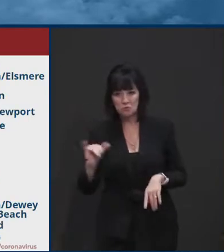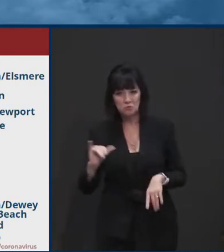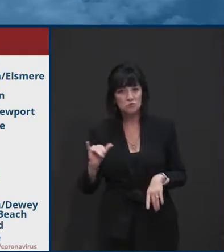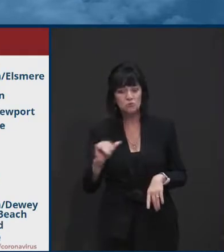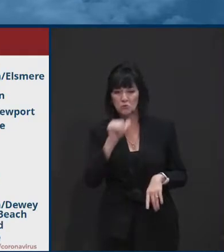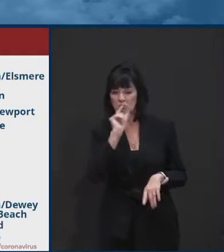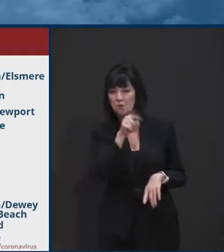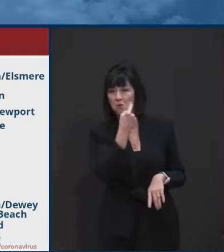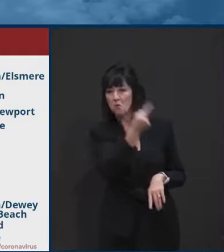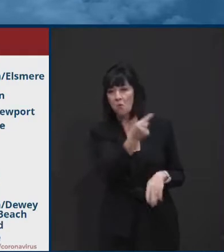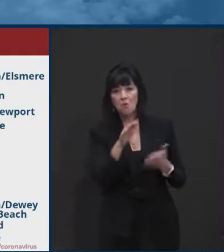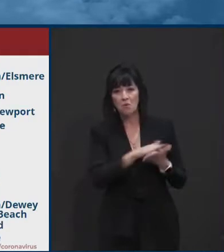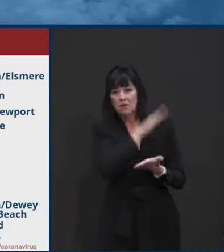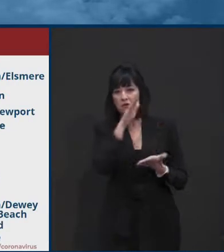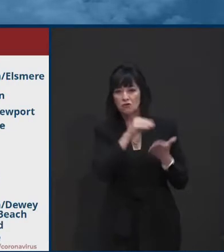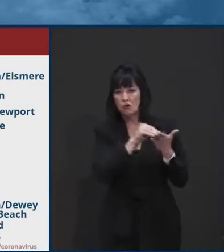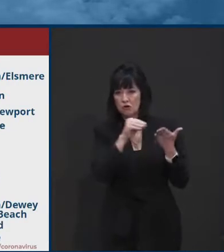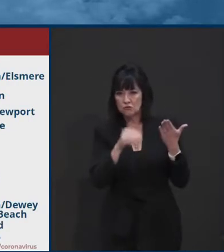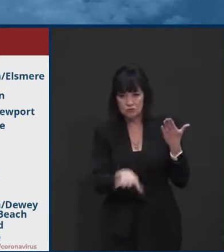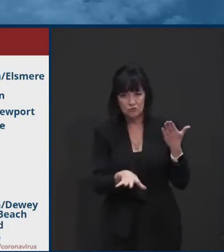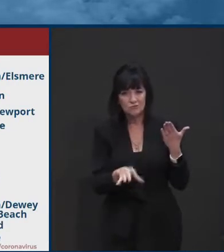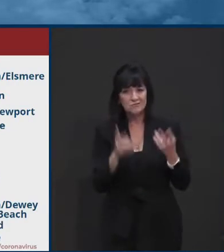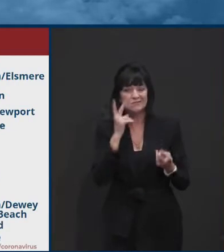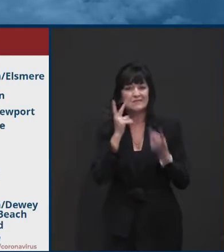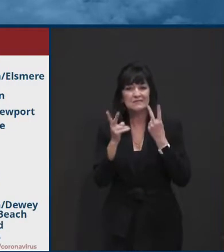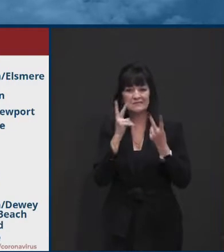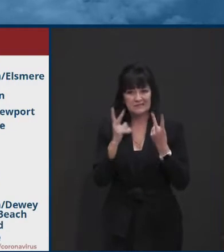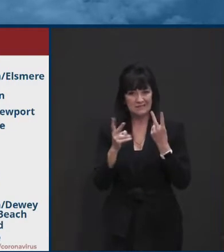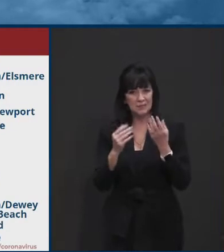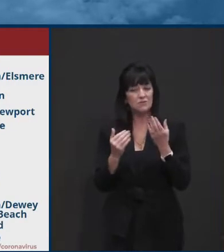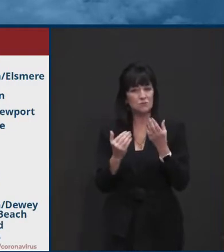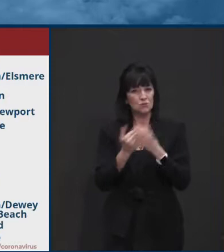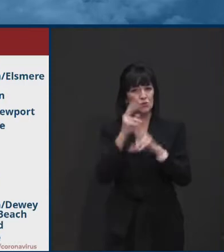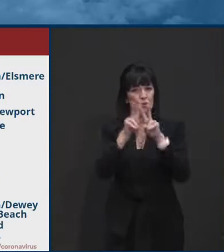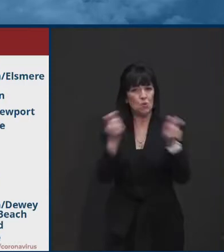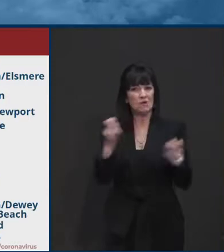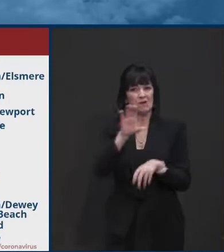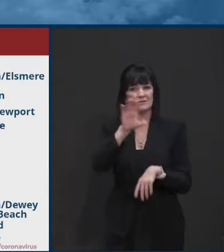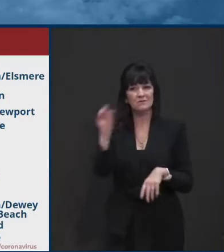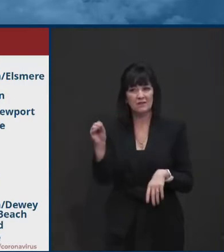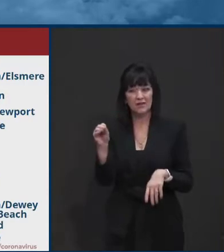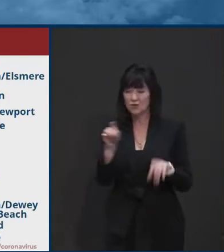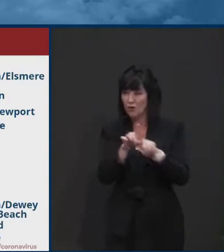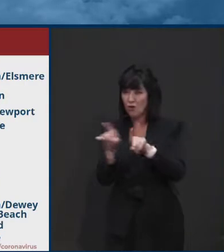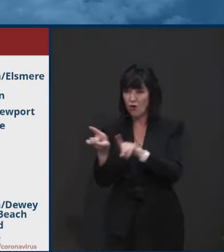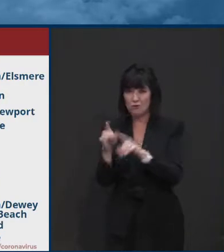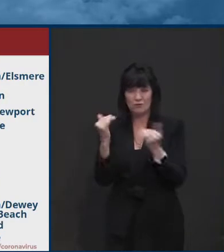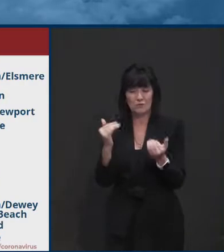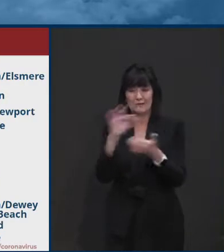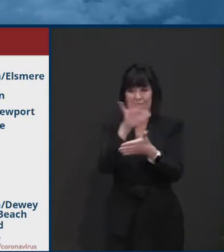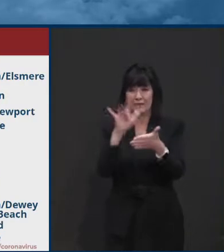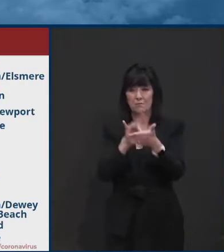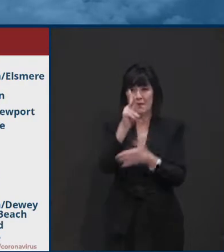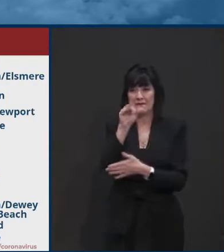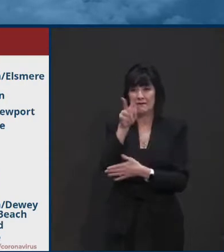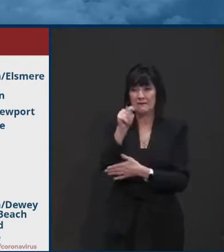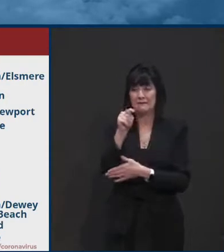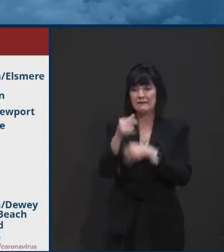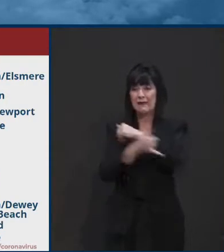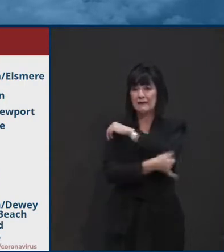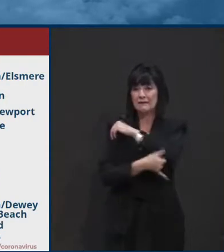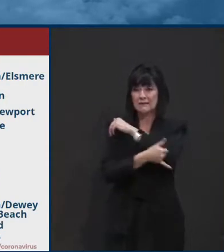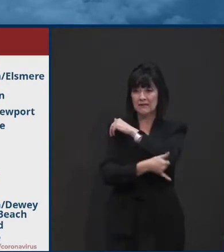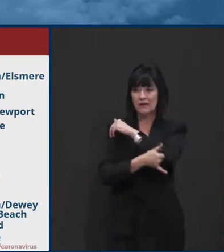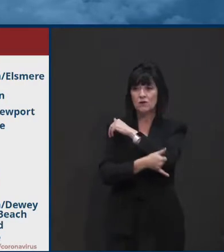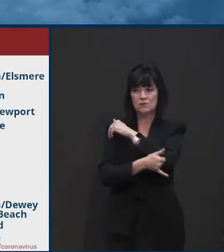in, um, Newcastle County and, um, in those areas, but also Kent County is one that has, um, not